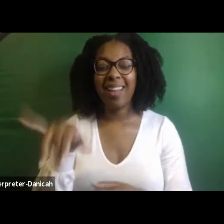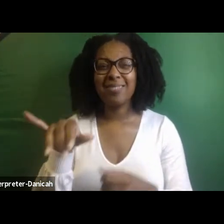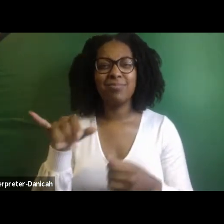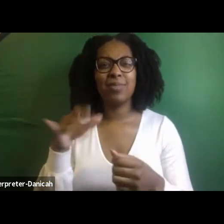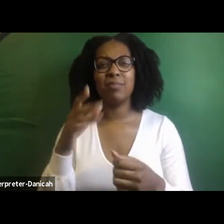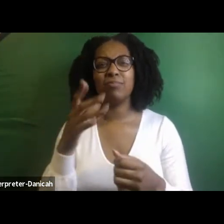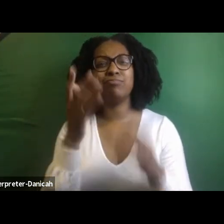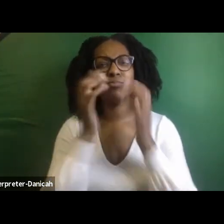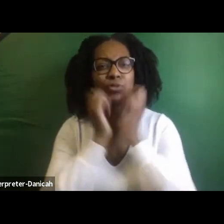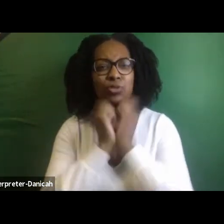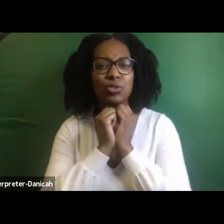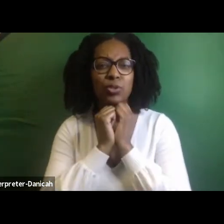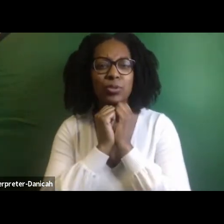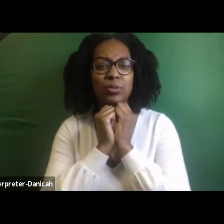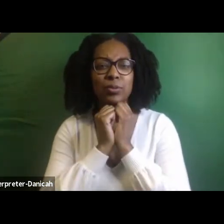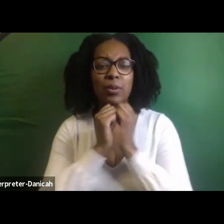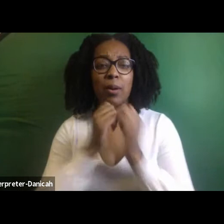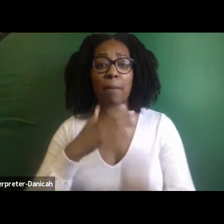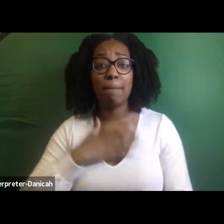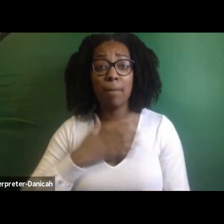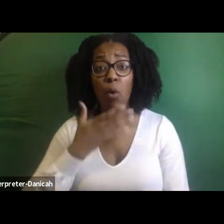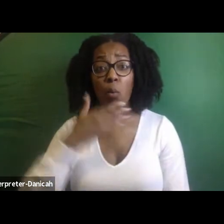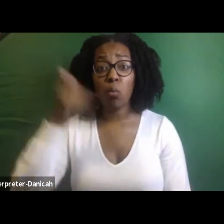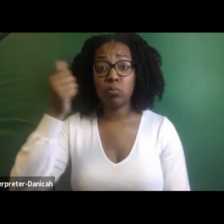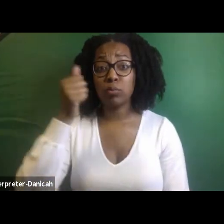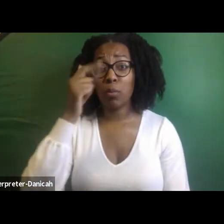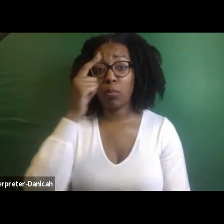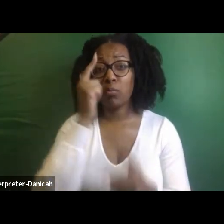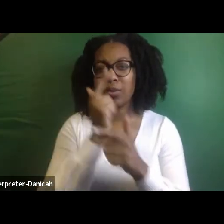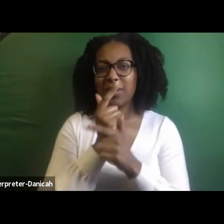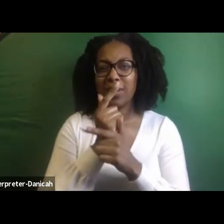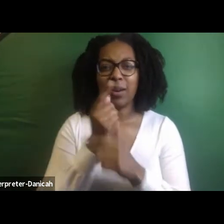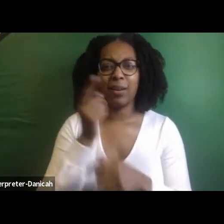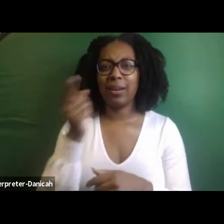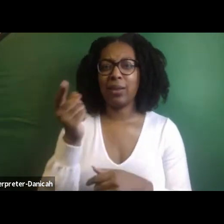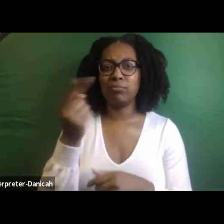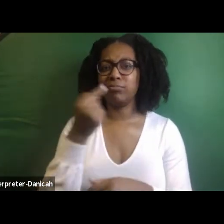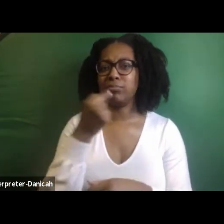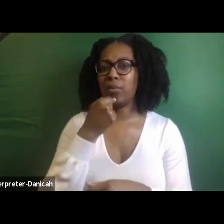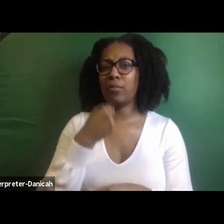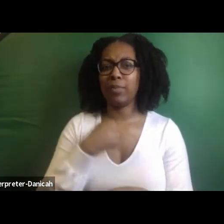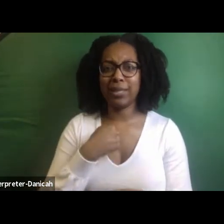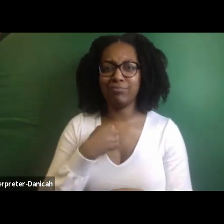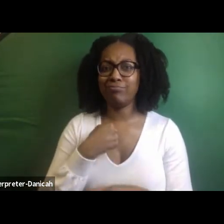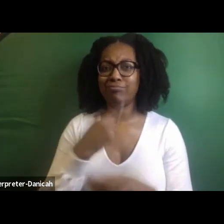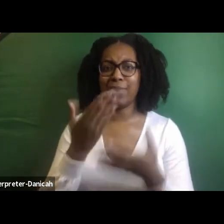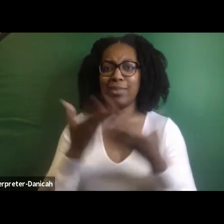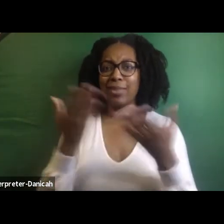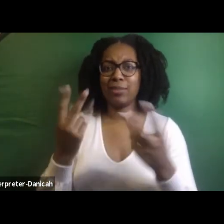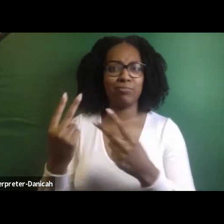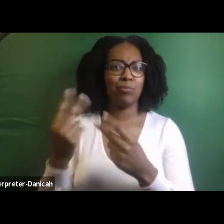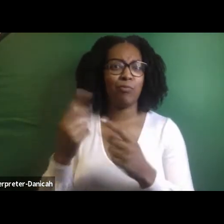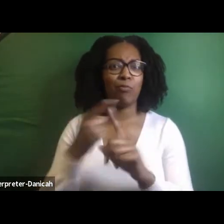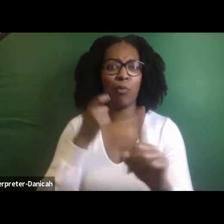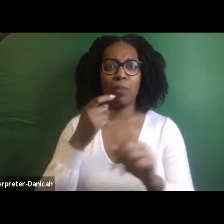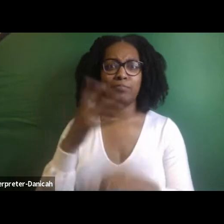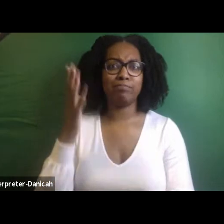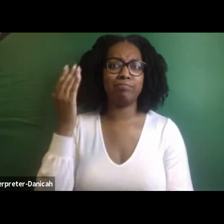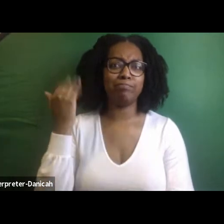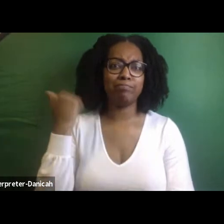I don't even remember. But going back to this book and thinking about my family and the memories that we hold,